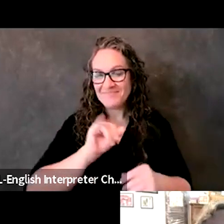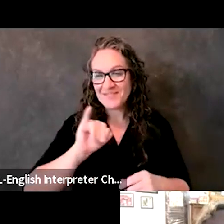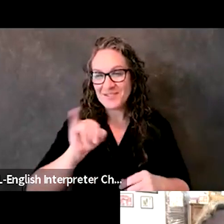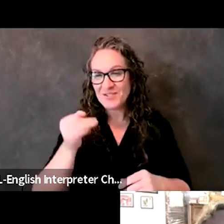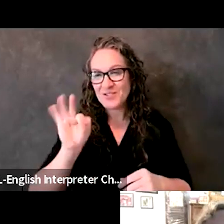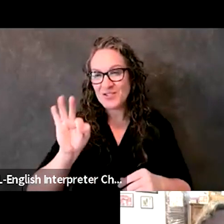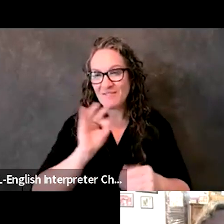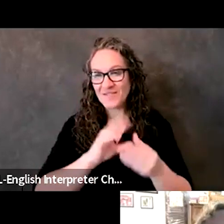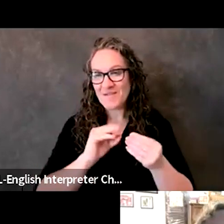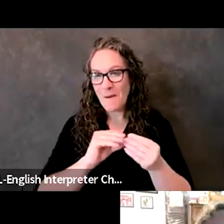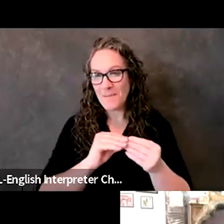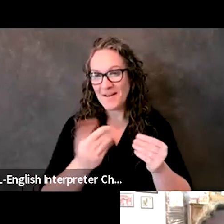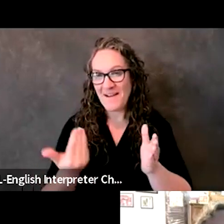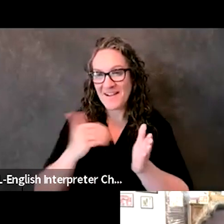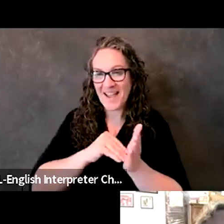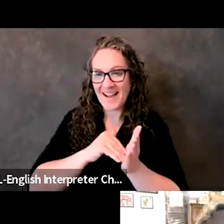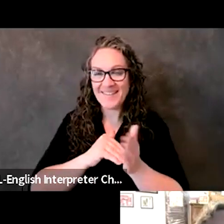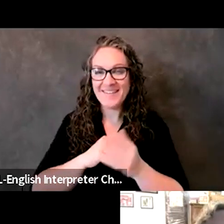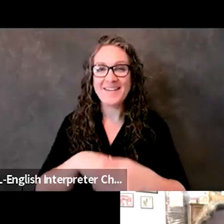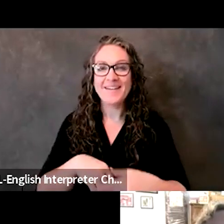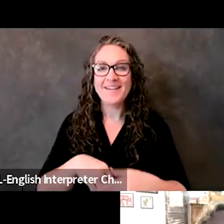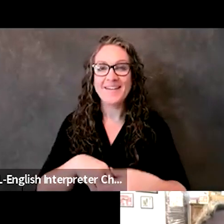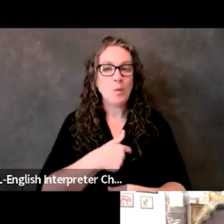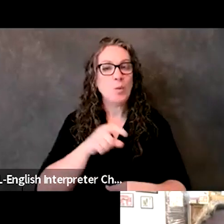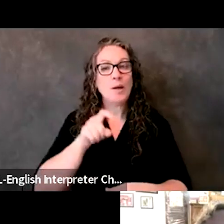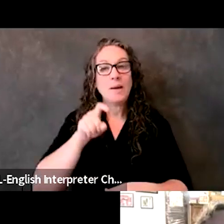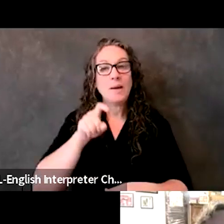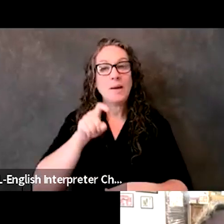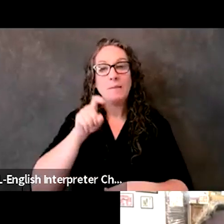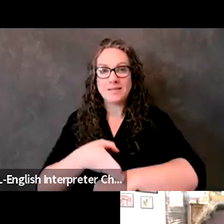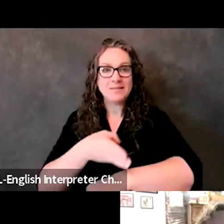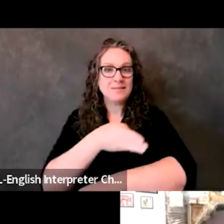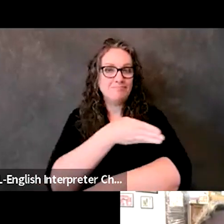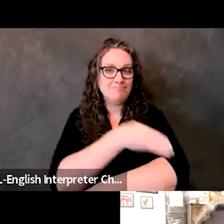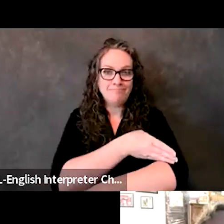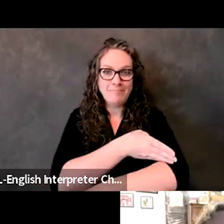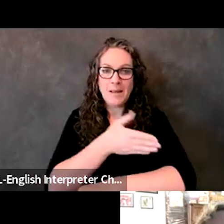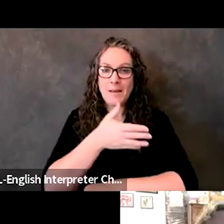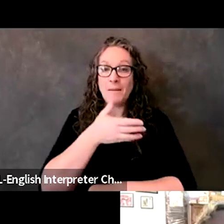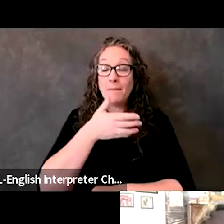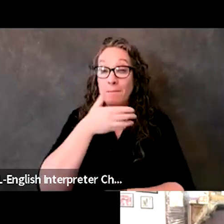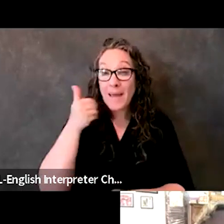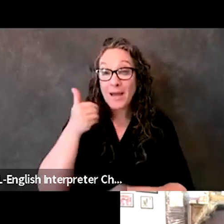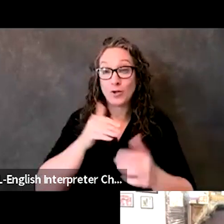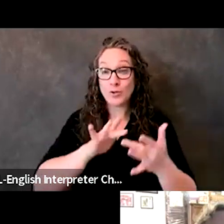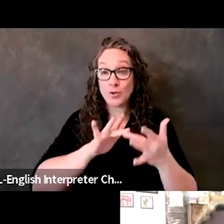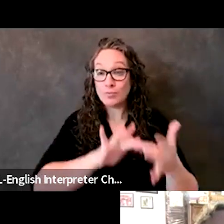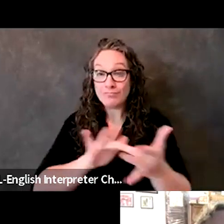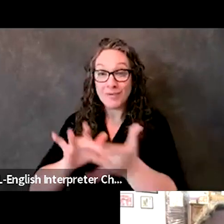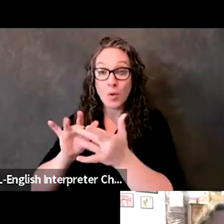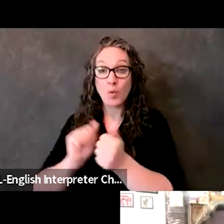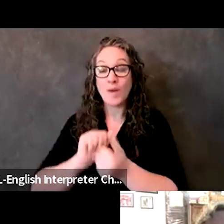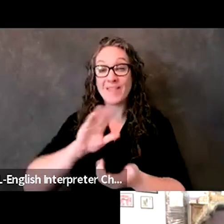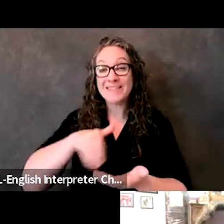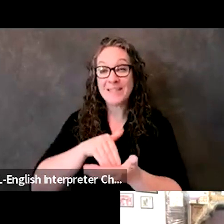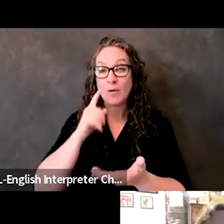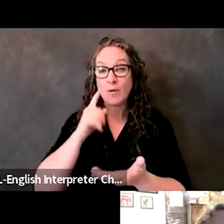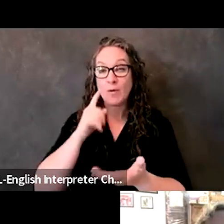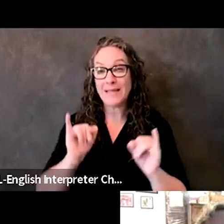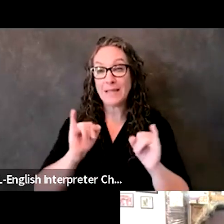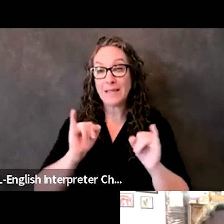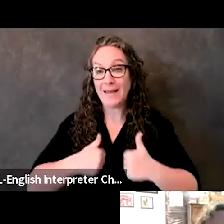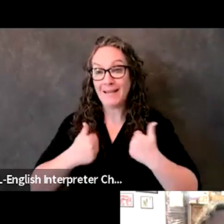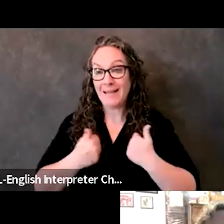uh, we've got to do better, um, allocating funding to our centers for independent living. Um, so that they can prepare,